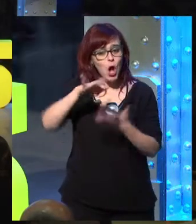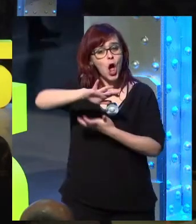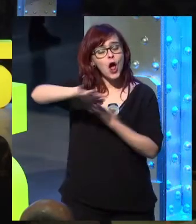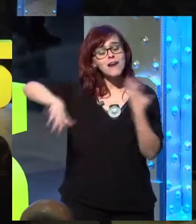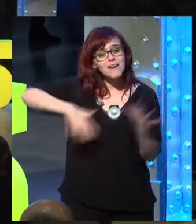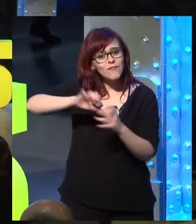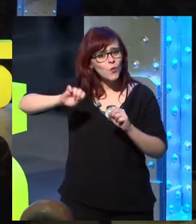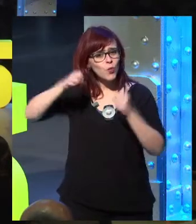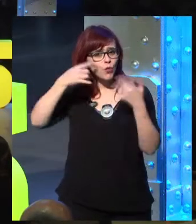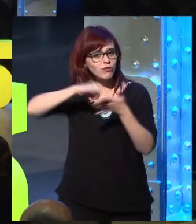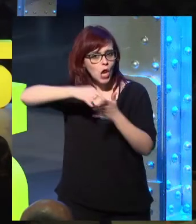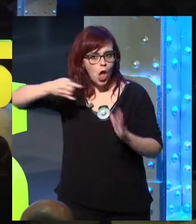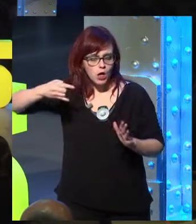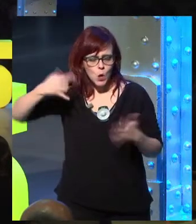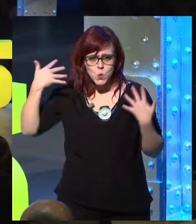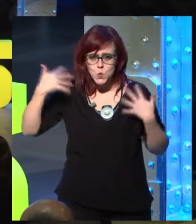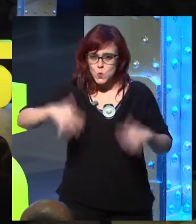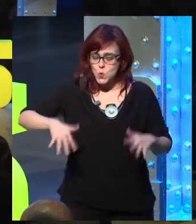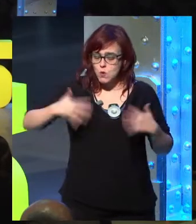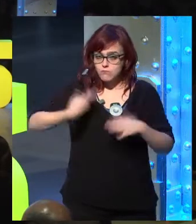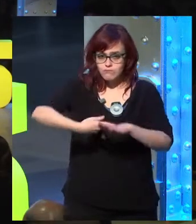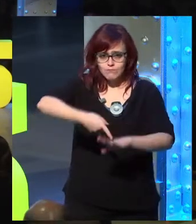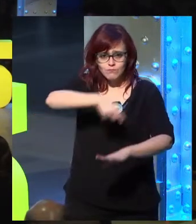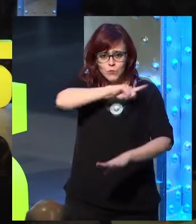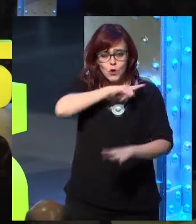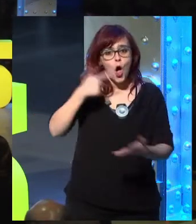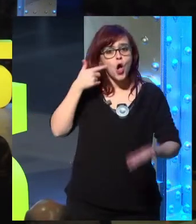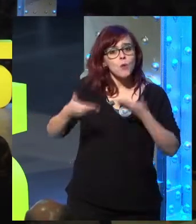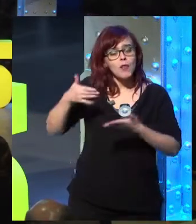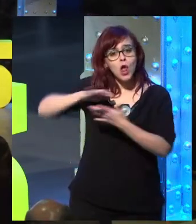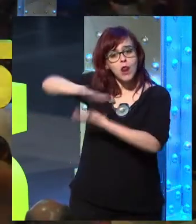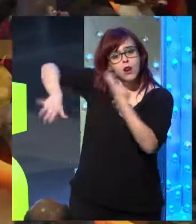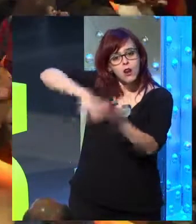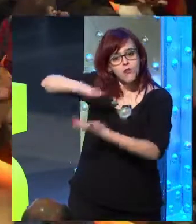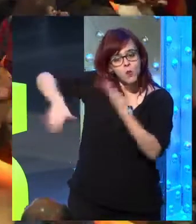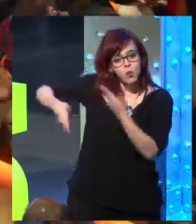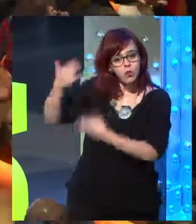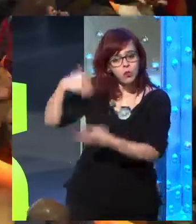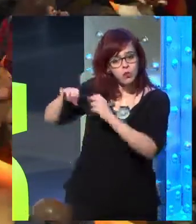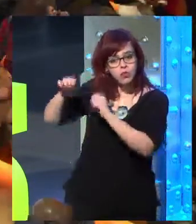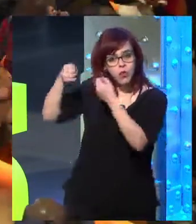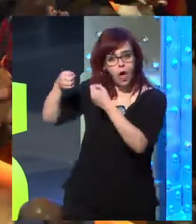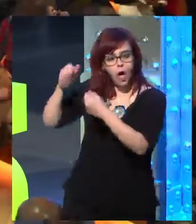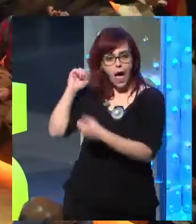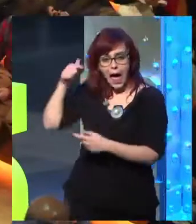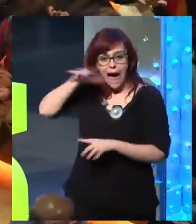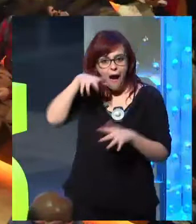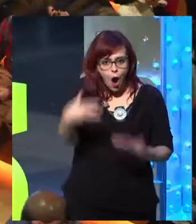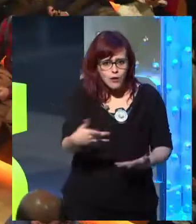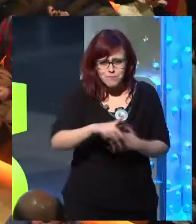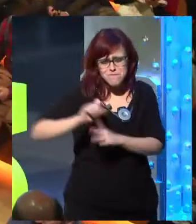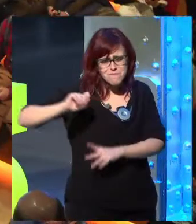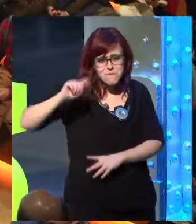of the technological revolution that has been brutal, has been much bigger than any other technological revolution ever, is